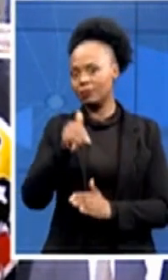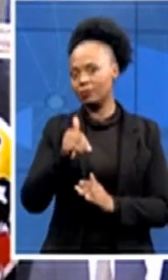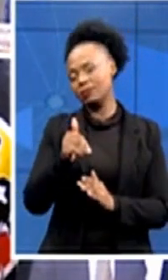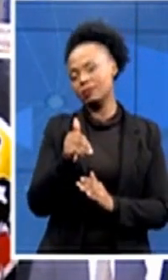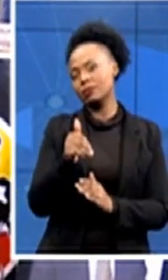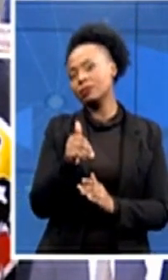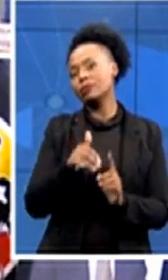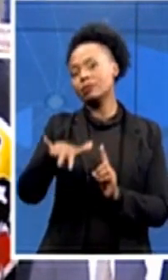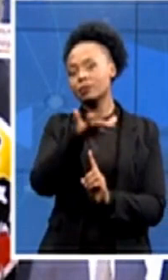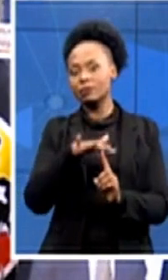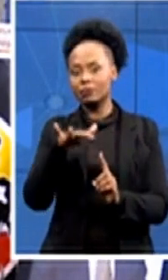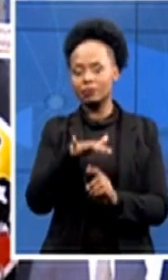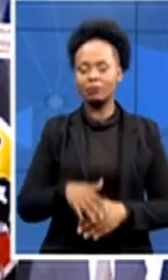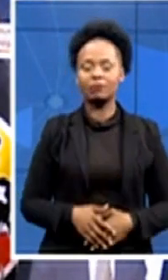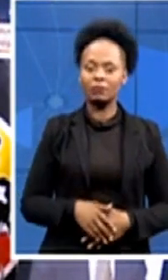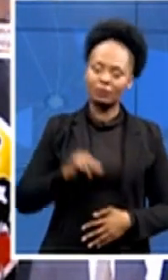Amen. Amen.